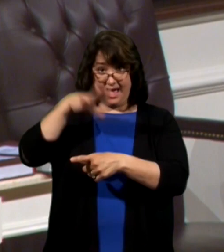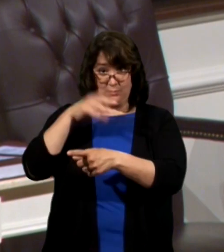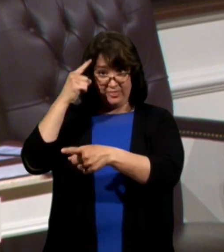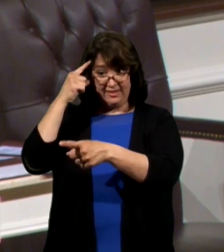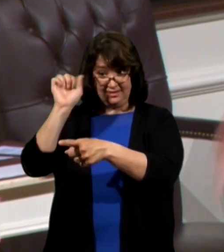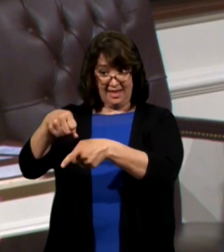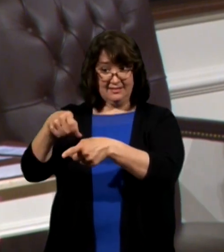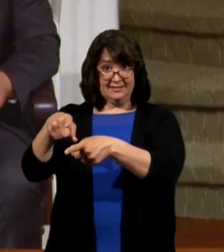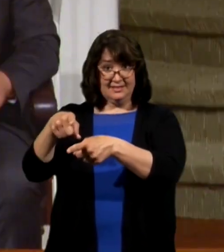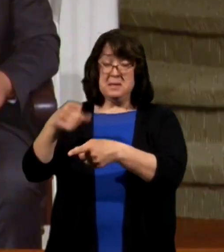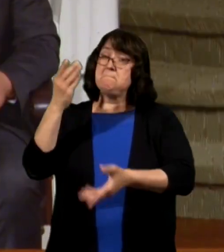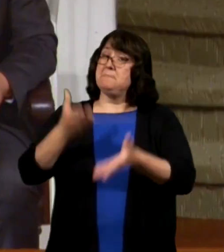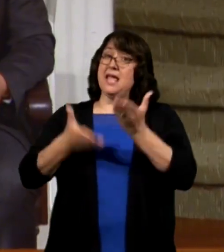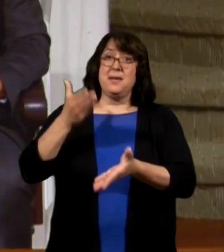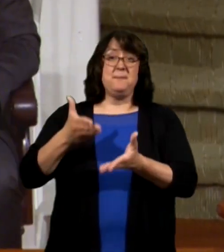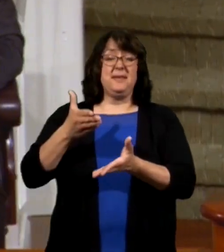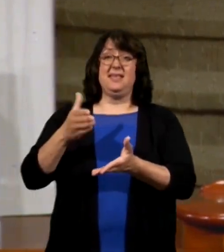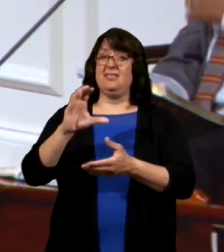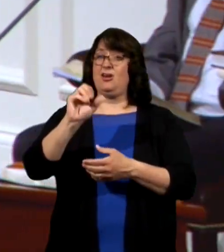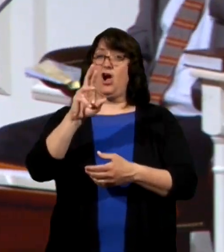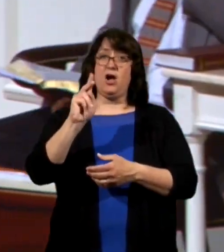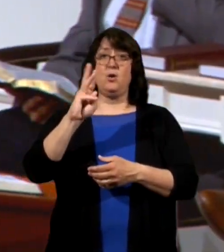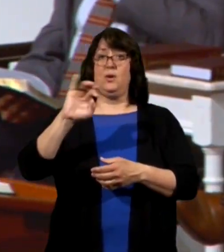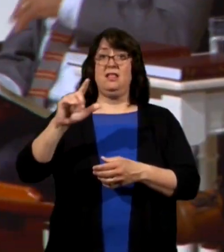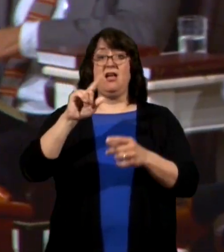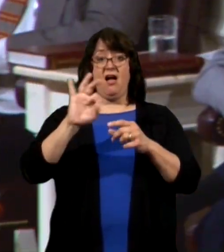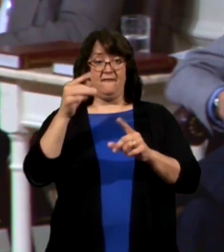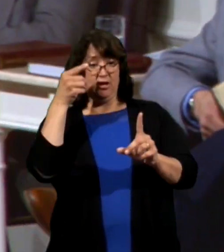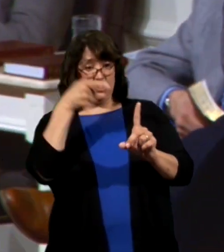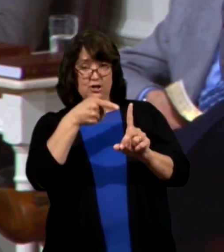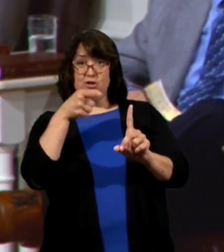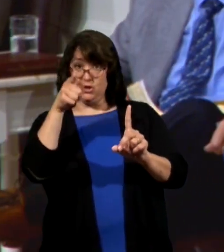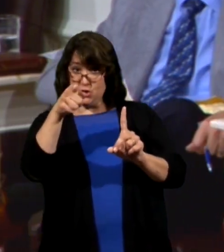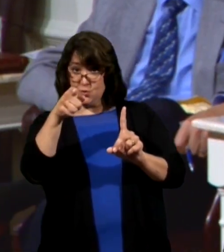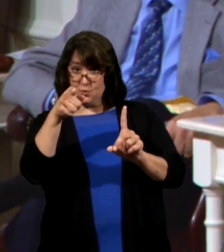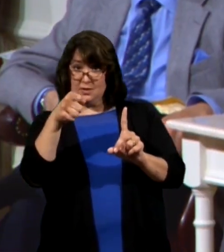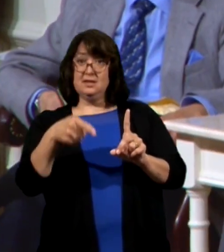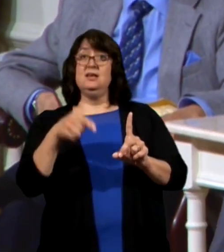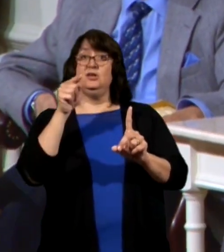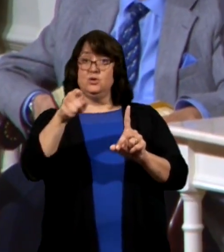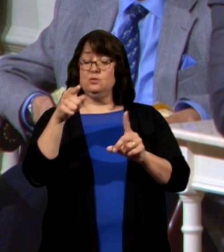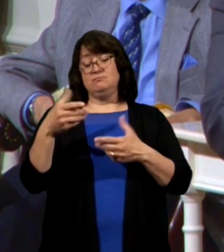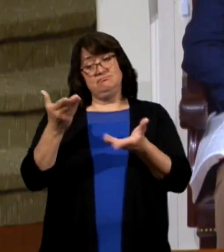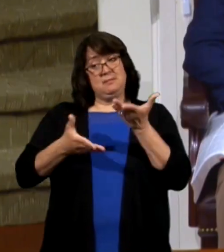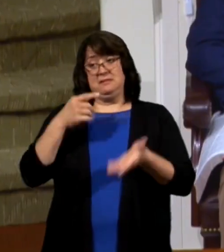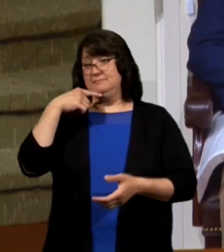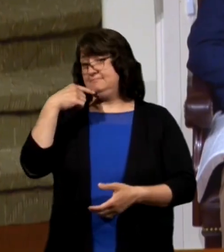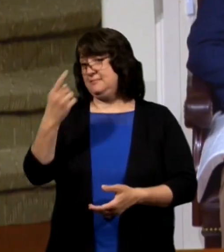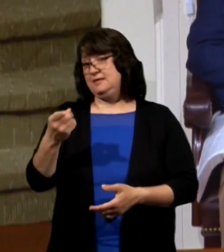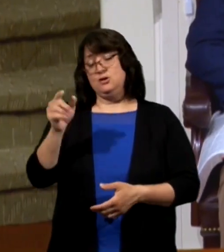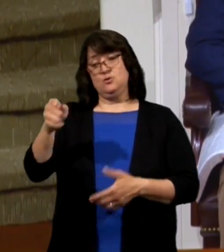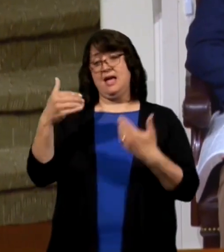it might be the cartwheel of you have terminal cancer